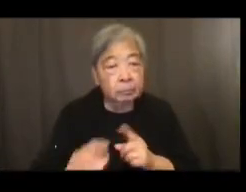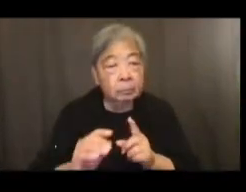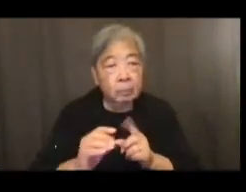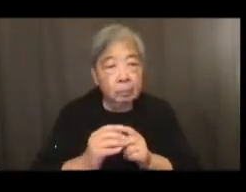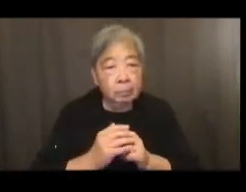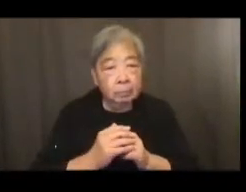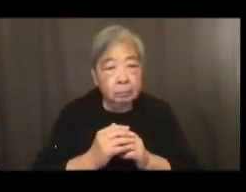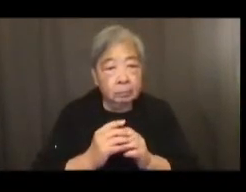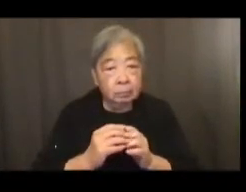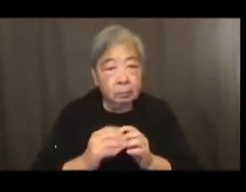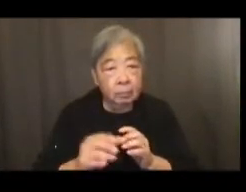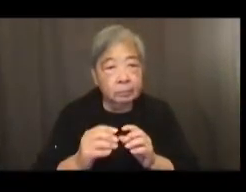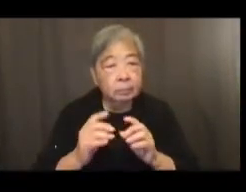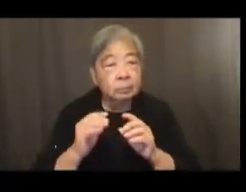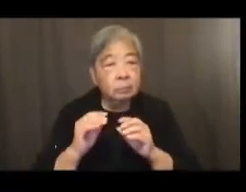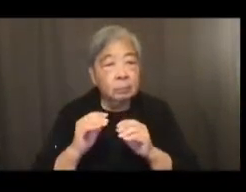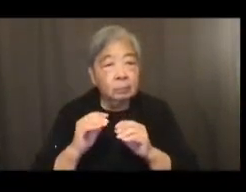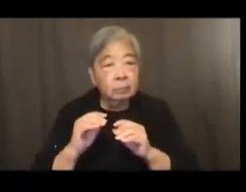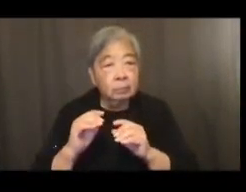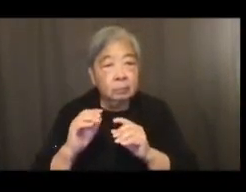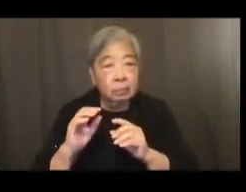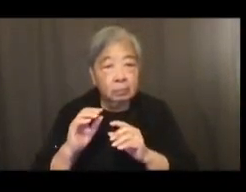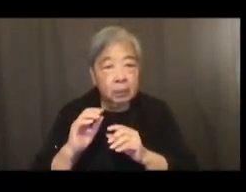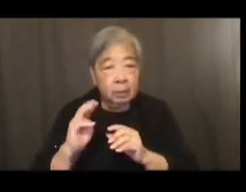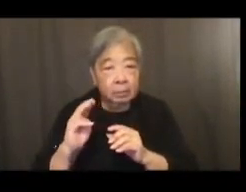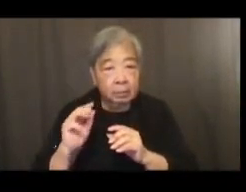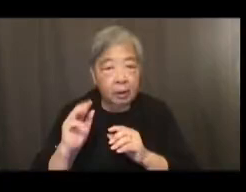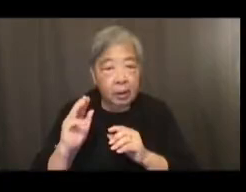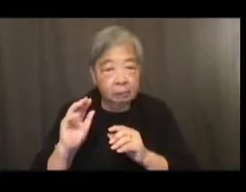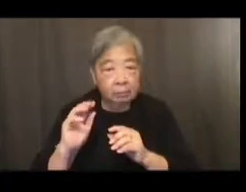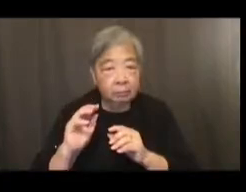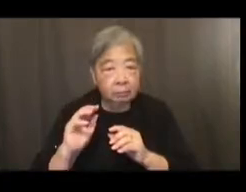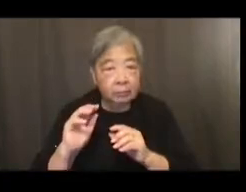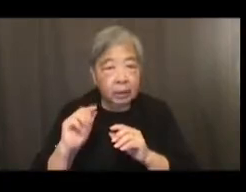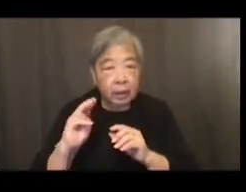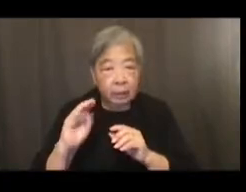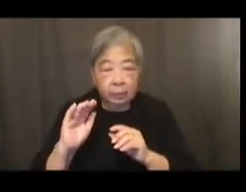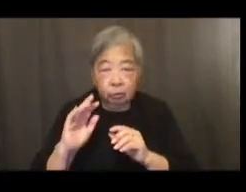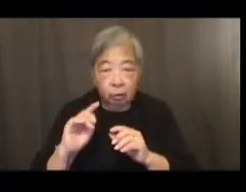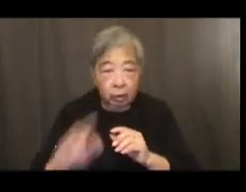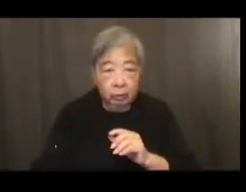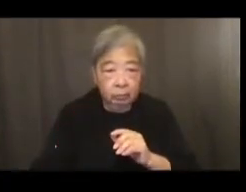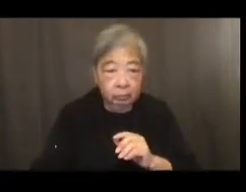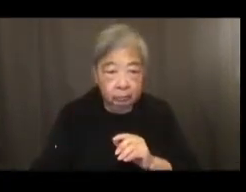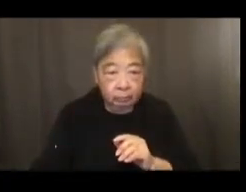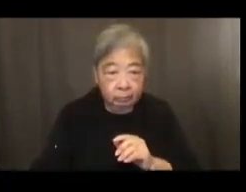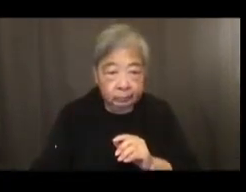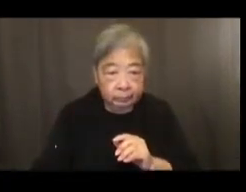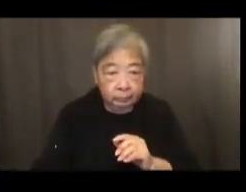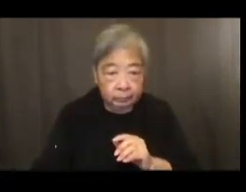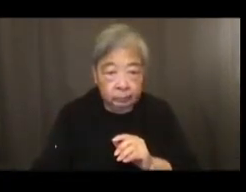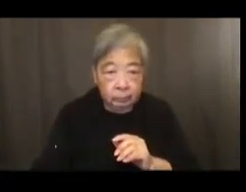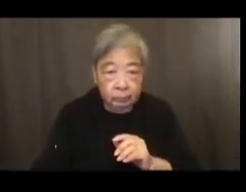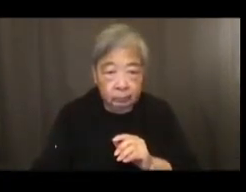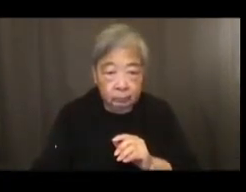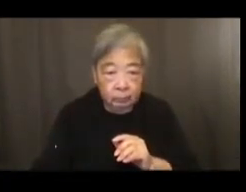by Amy Sherrod, who painted the official portrait of Michelle Obama.